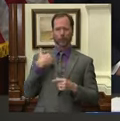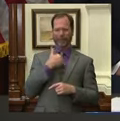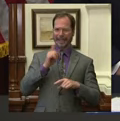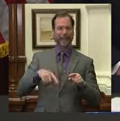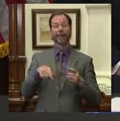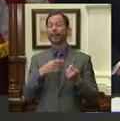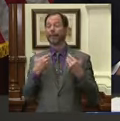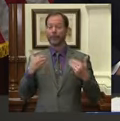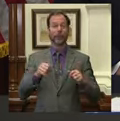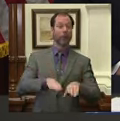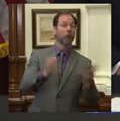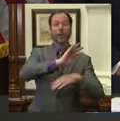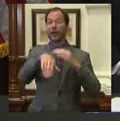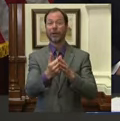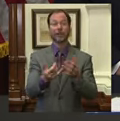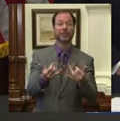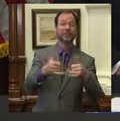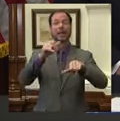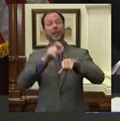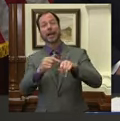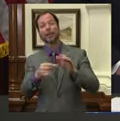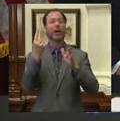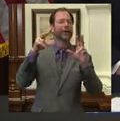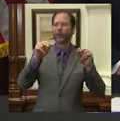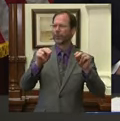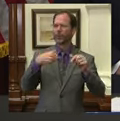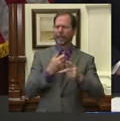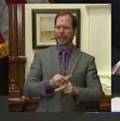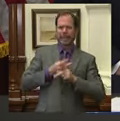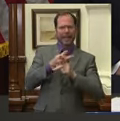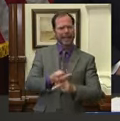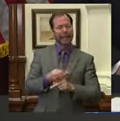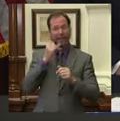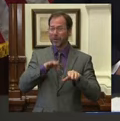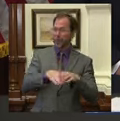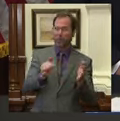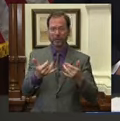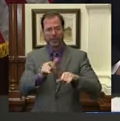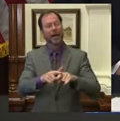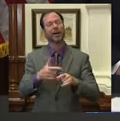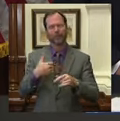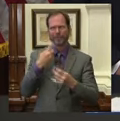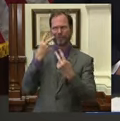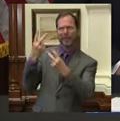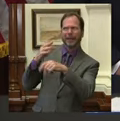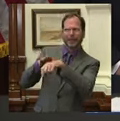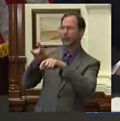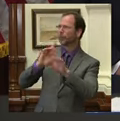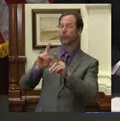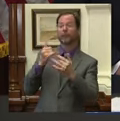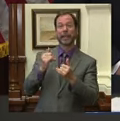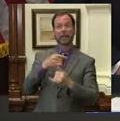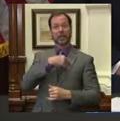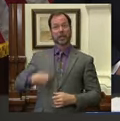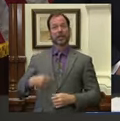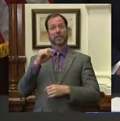We've already seen precautionary tales of what can happen when things reopen. There have been reports that China is now